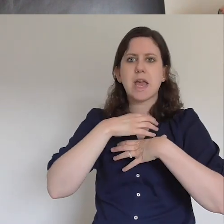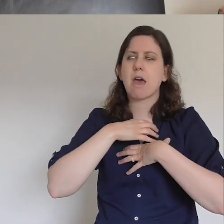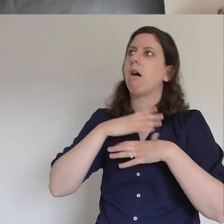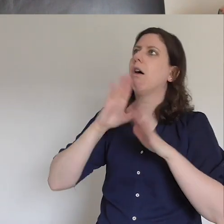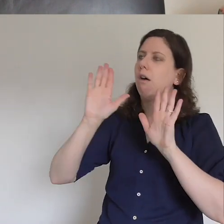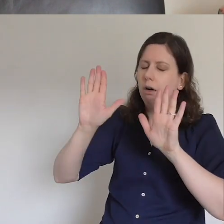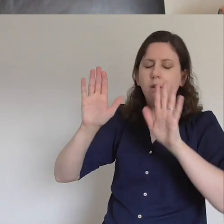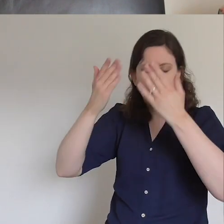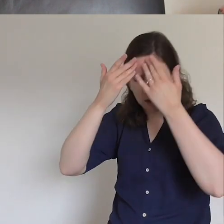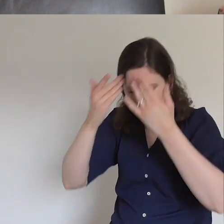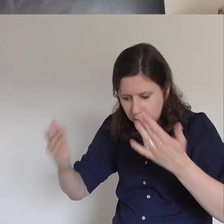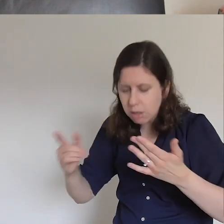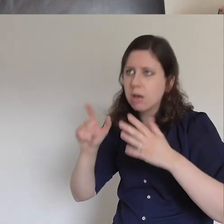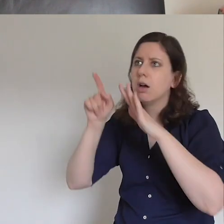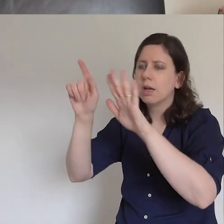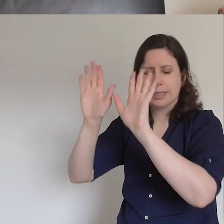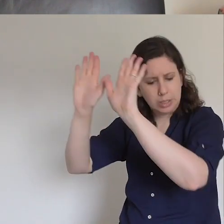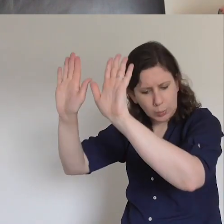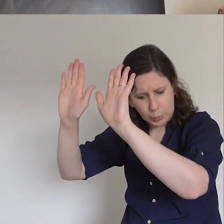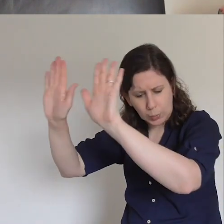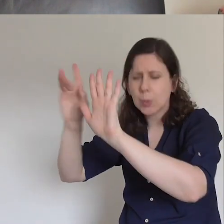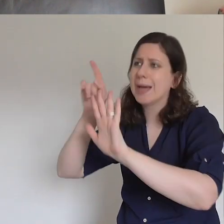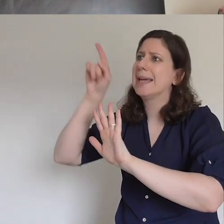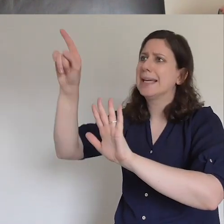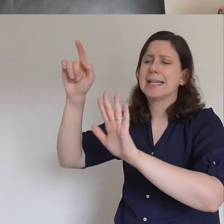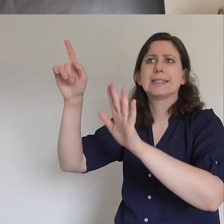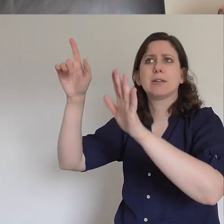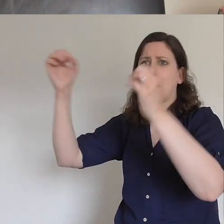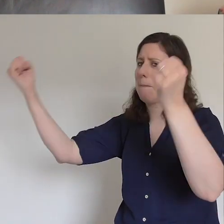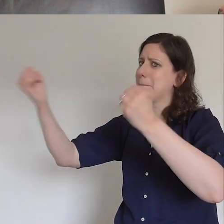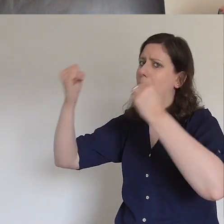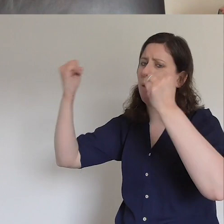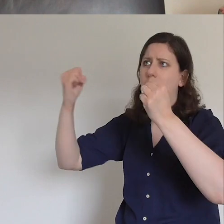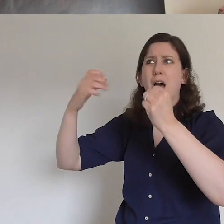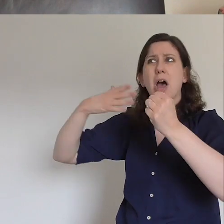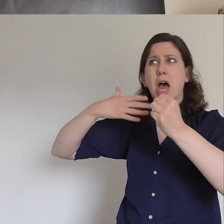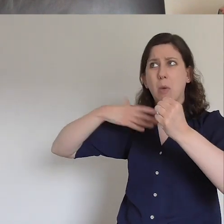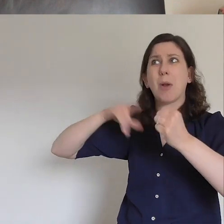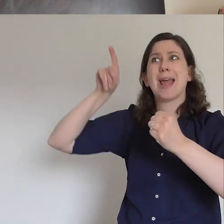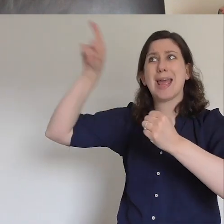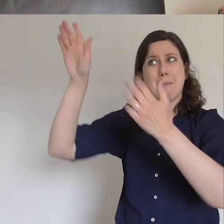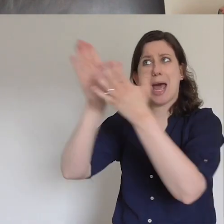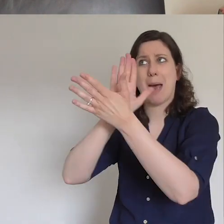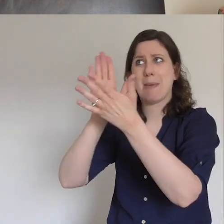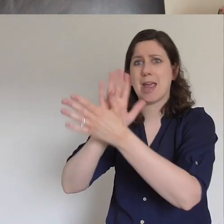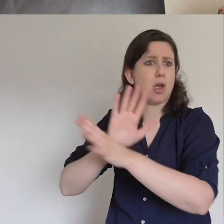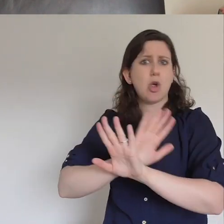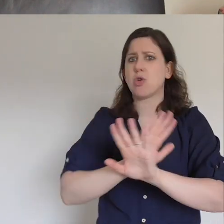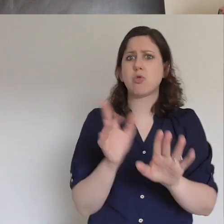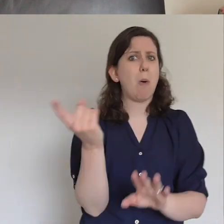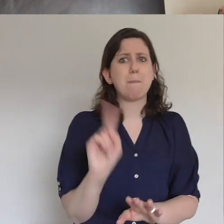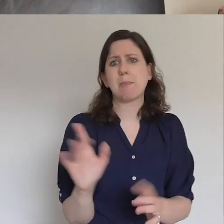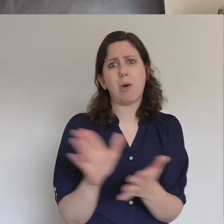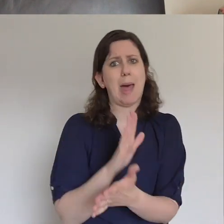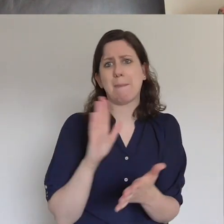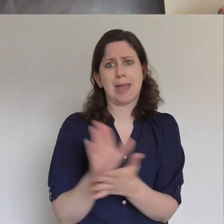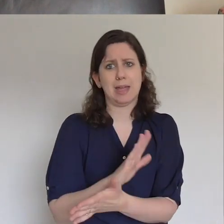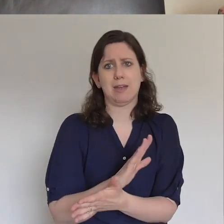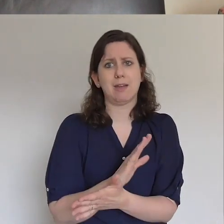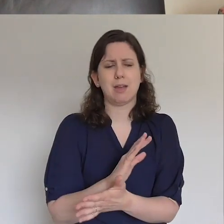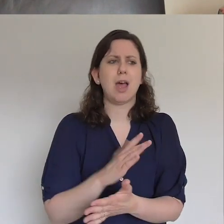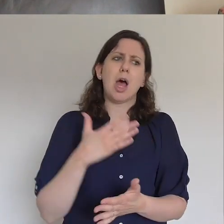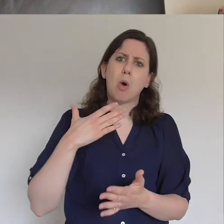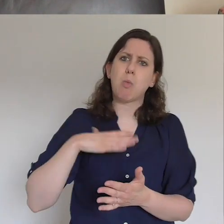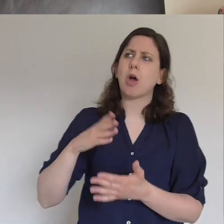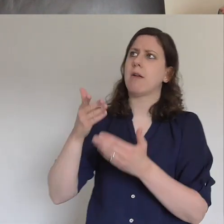might and His power that they're like I'd rather please Him than please the people. And actually I want to serve Him and live